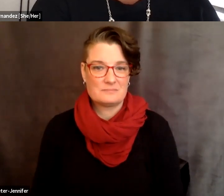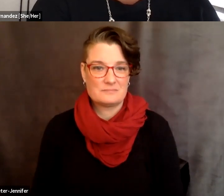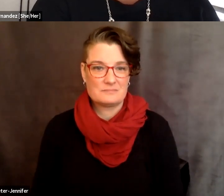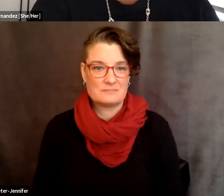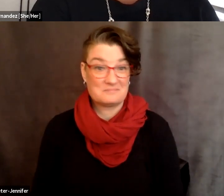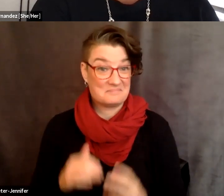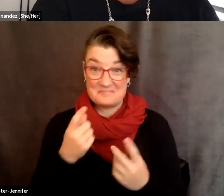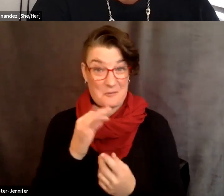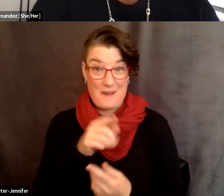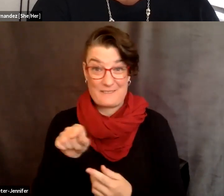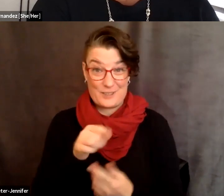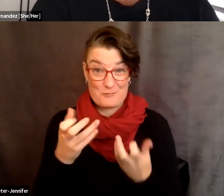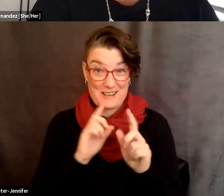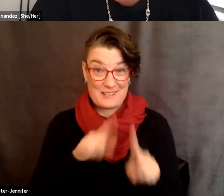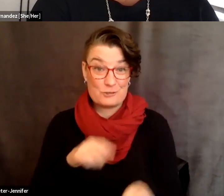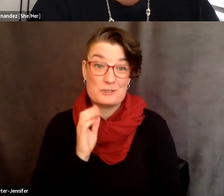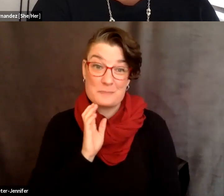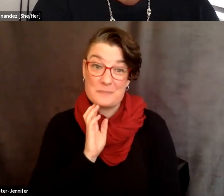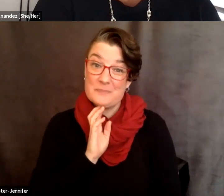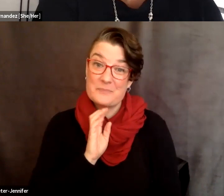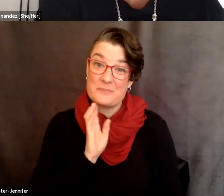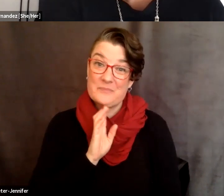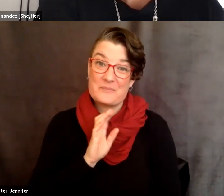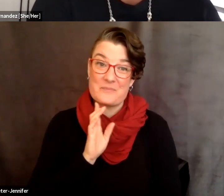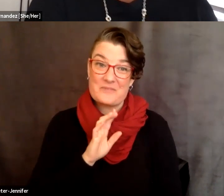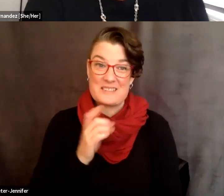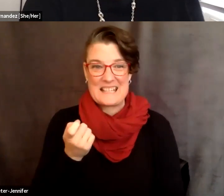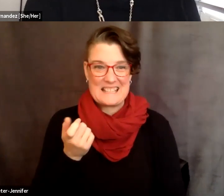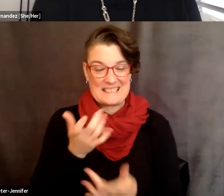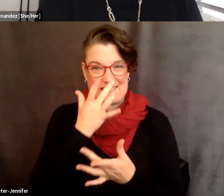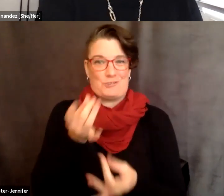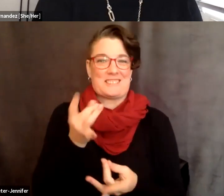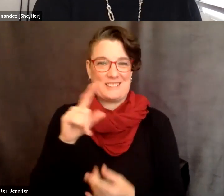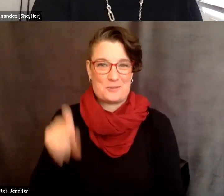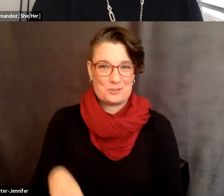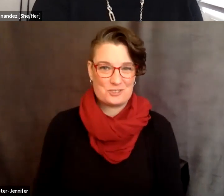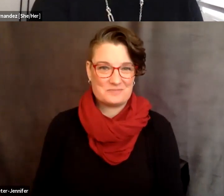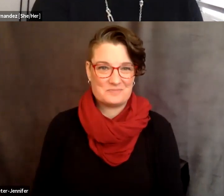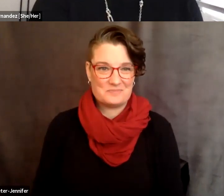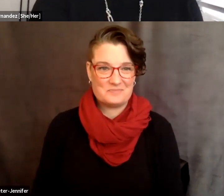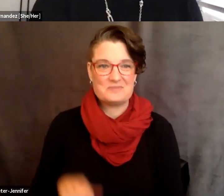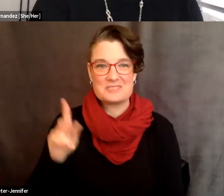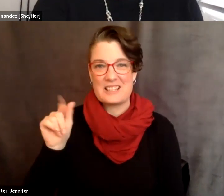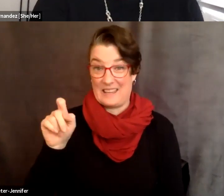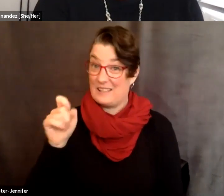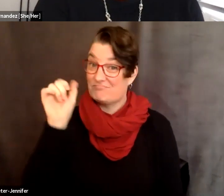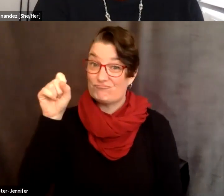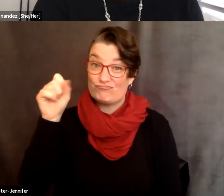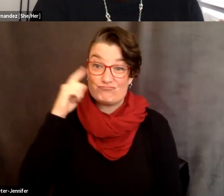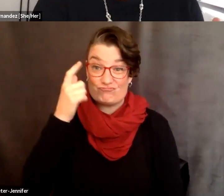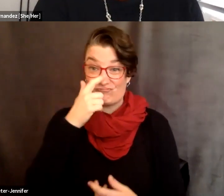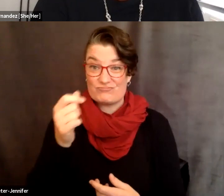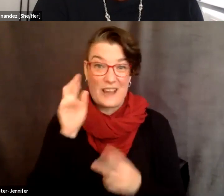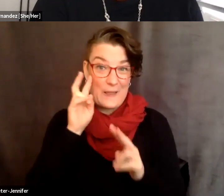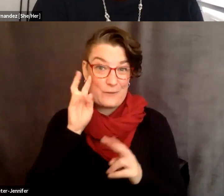Do you want, if you want to answer that, it's kind of a different, it's kind of an interesting question. I think it's an interesting question. look